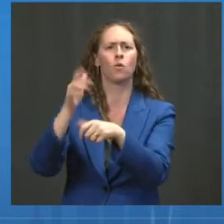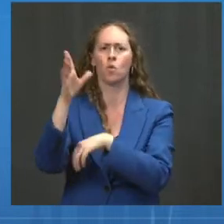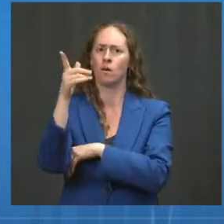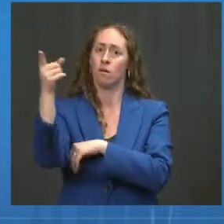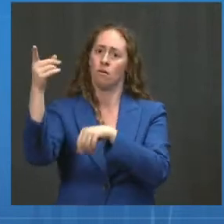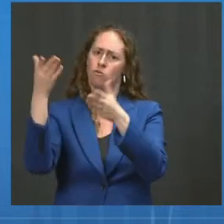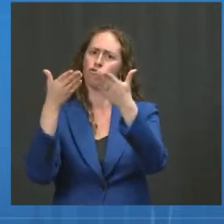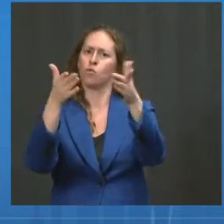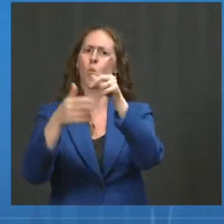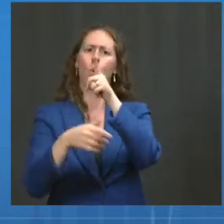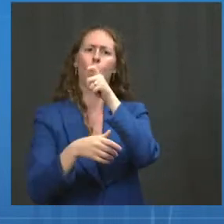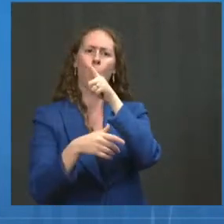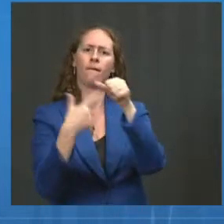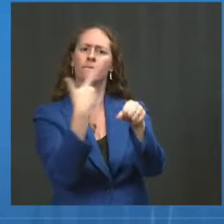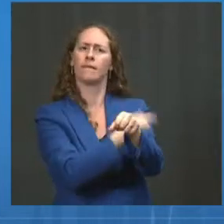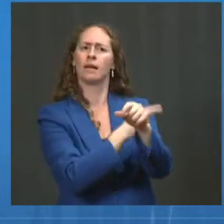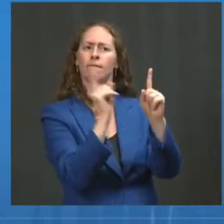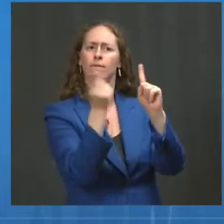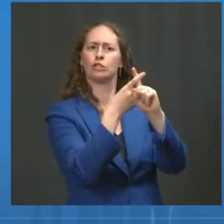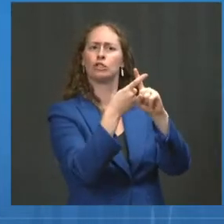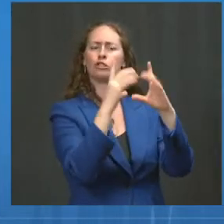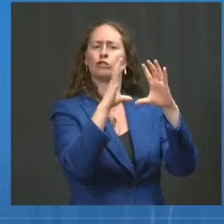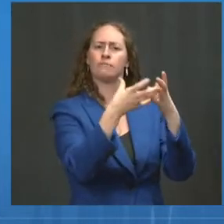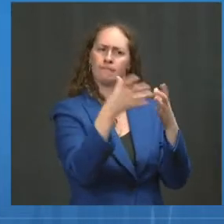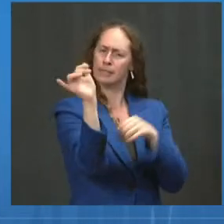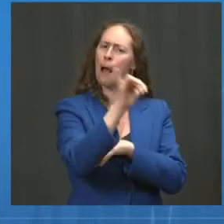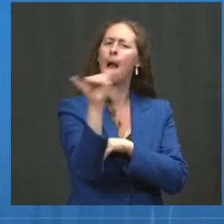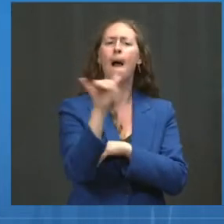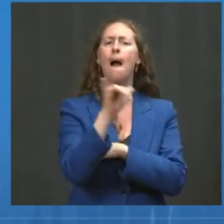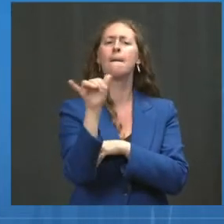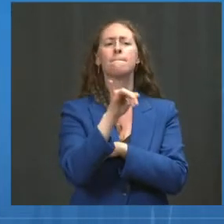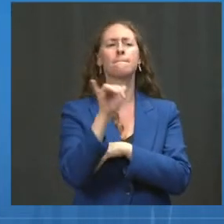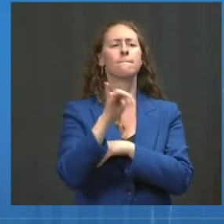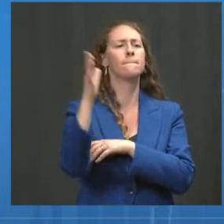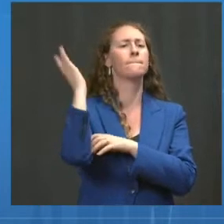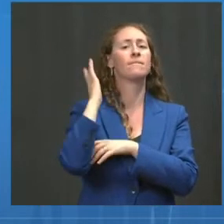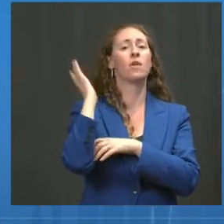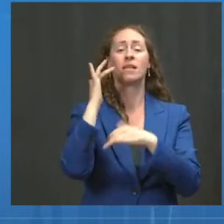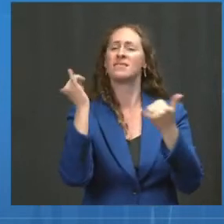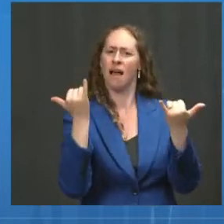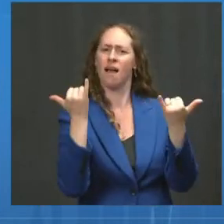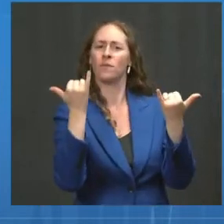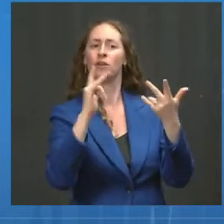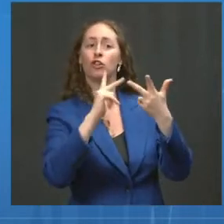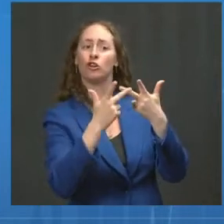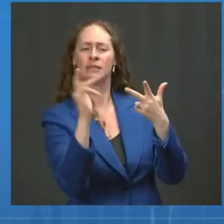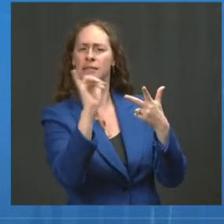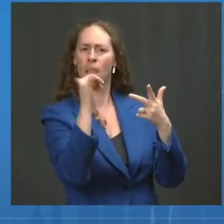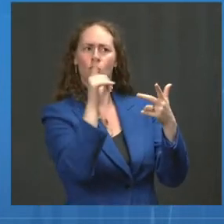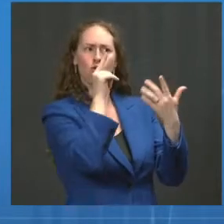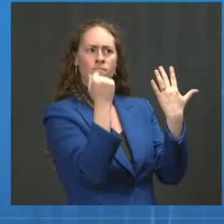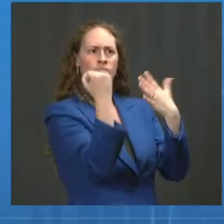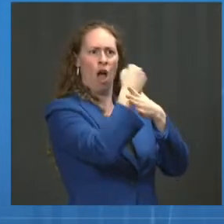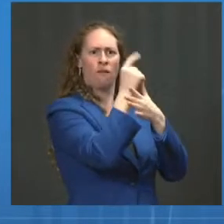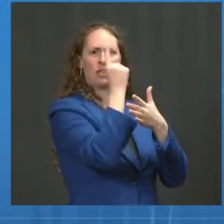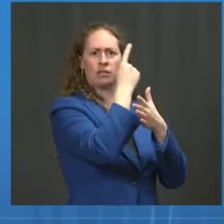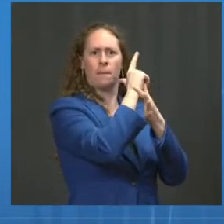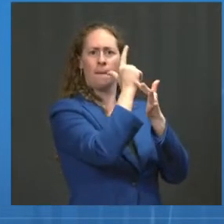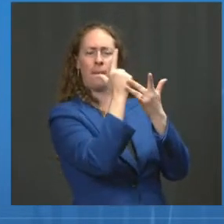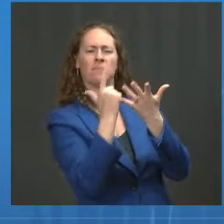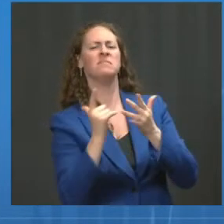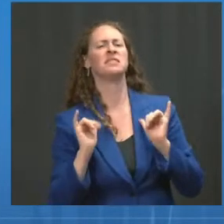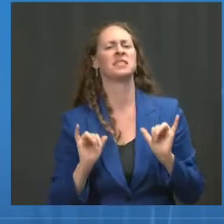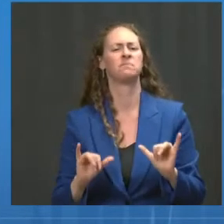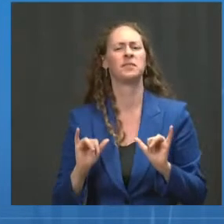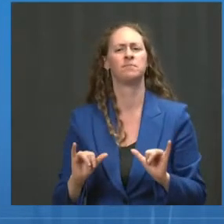the long-term care facilities, health care workers, vulnerable populations, it is those people who will be first eligible again. Okay, so why we